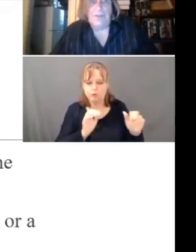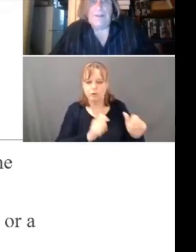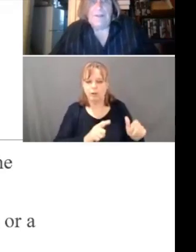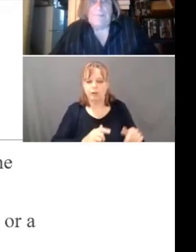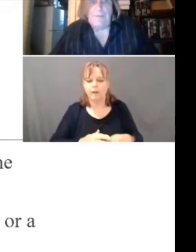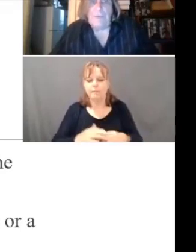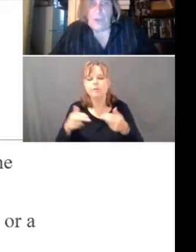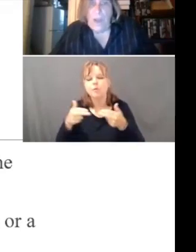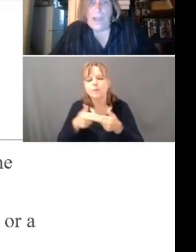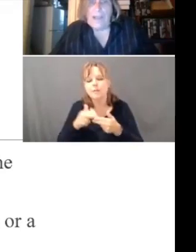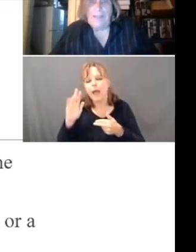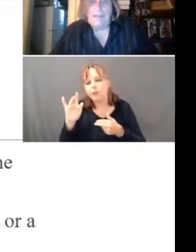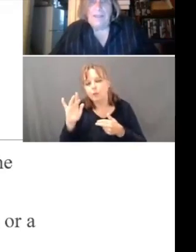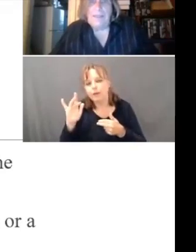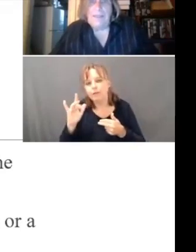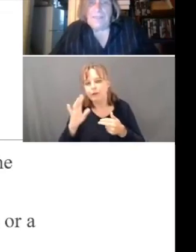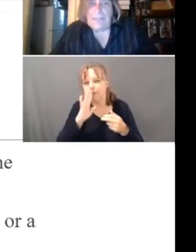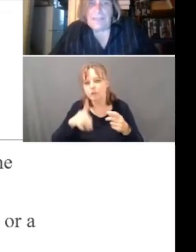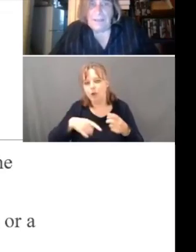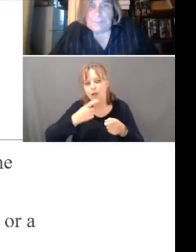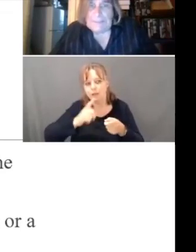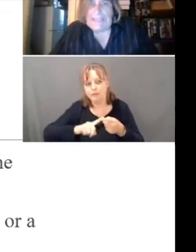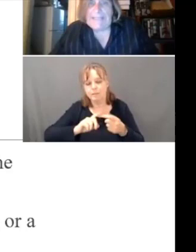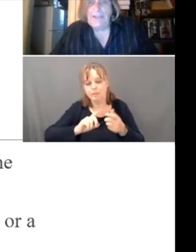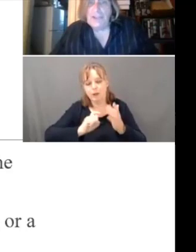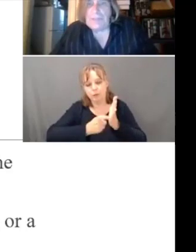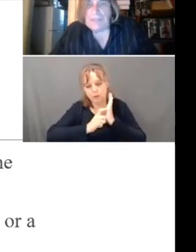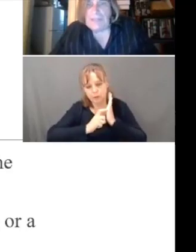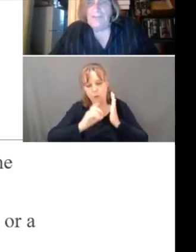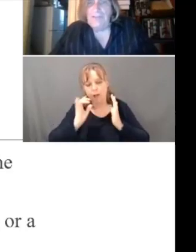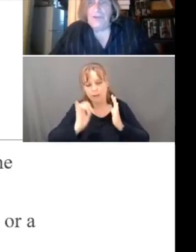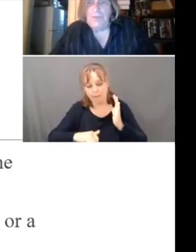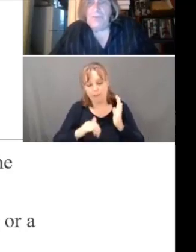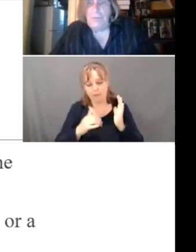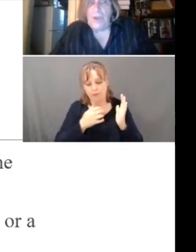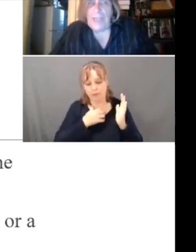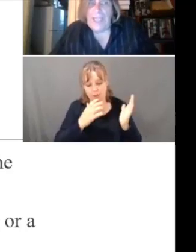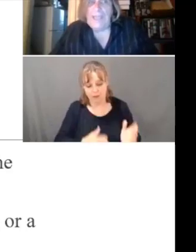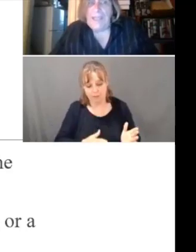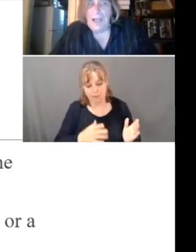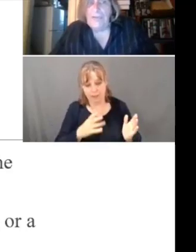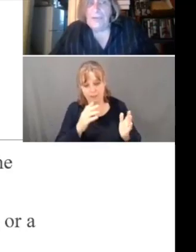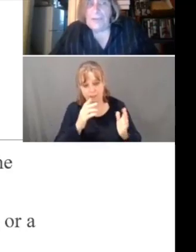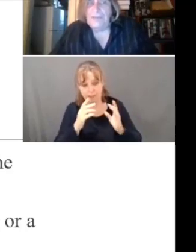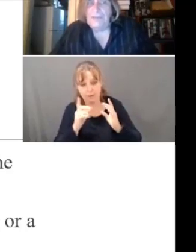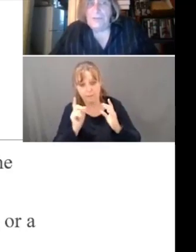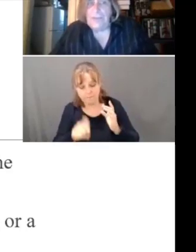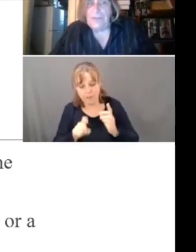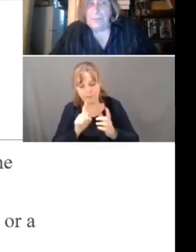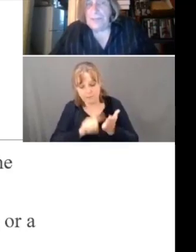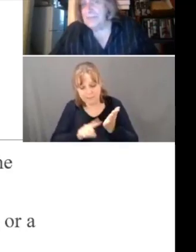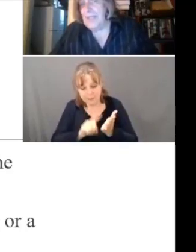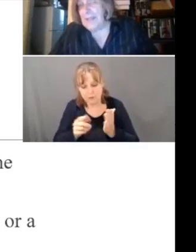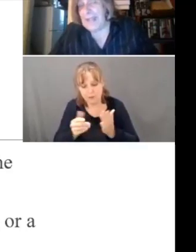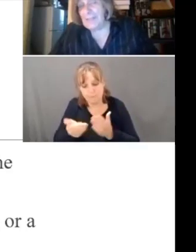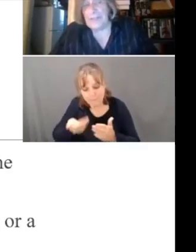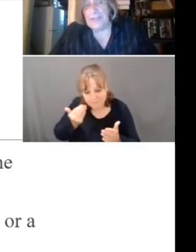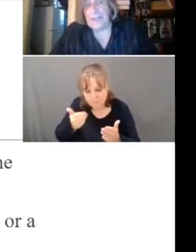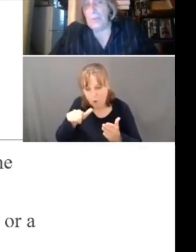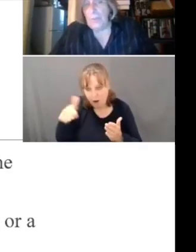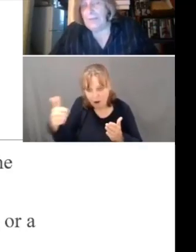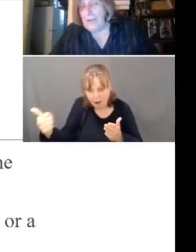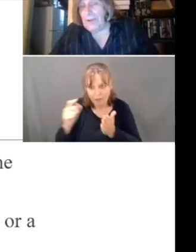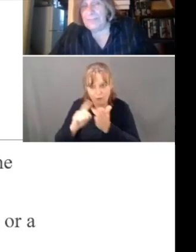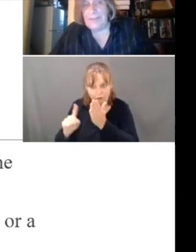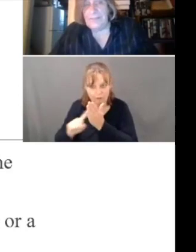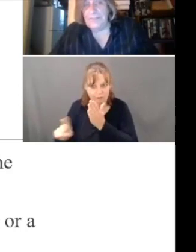about the requirement that the complainant should be interviewed before any other interviews take place. And actually,